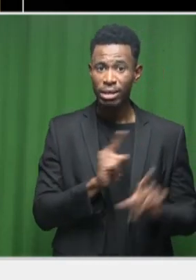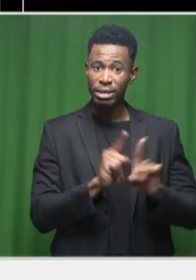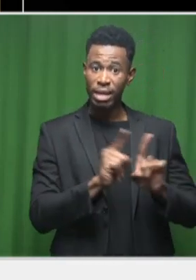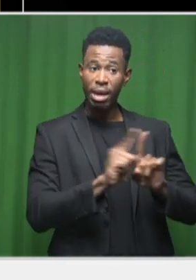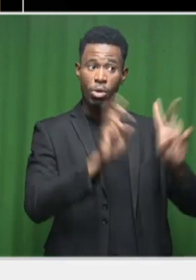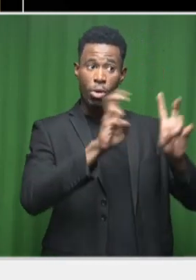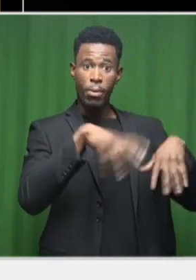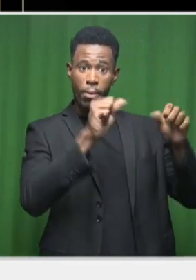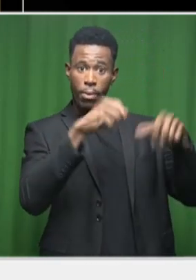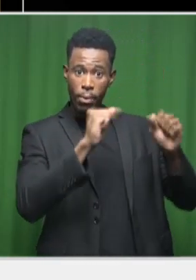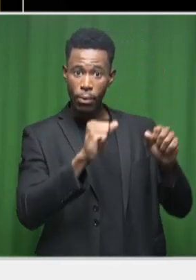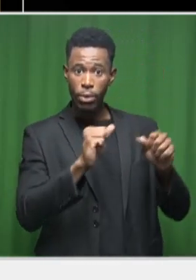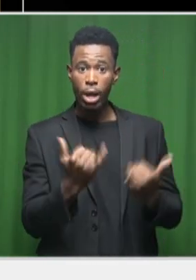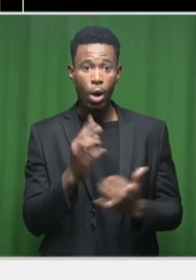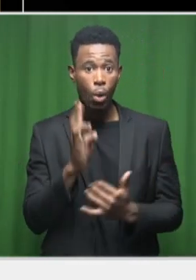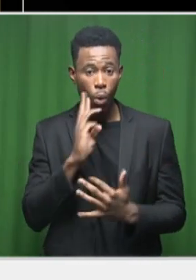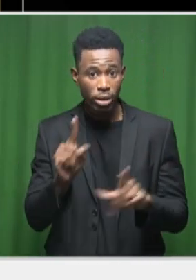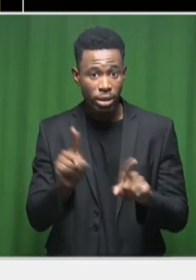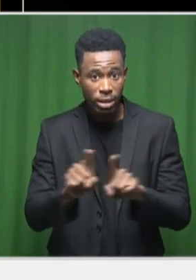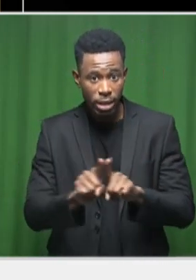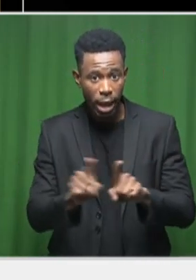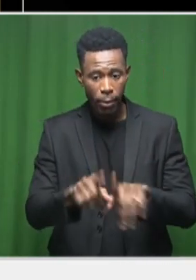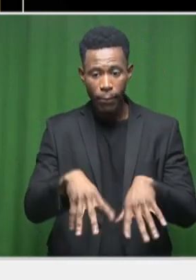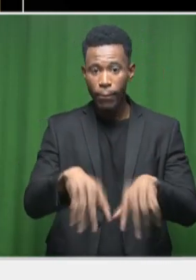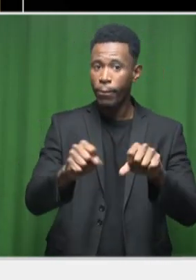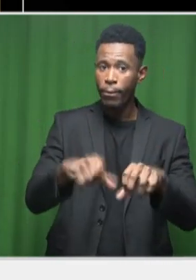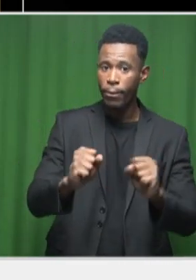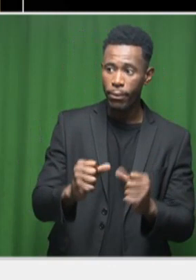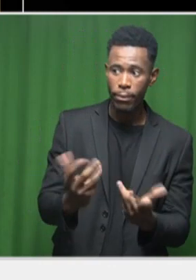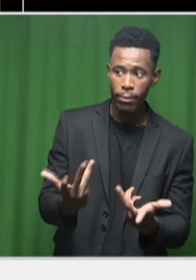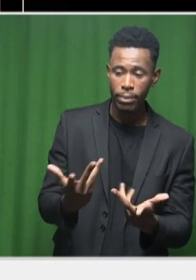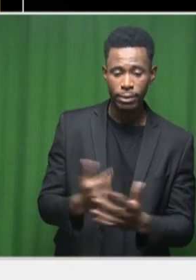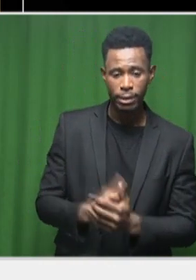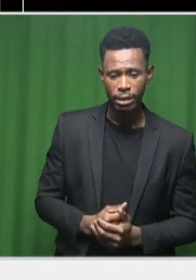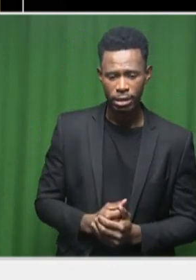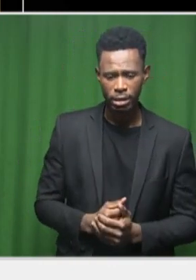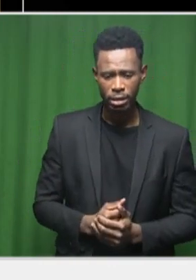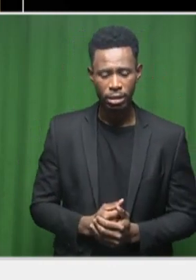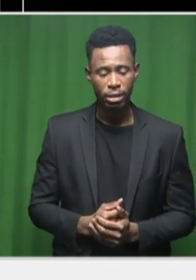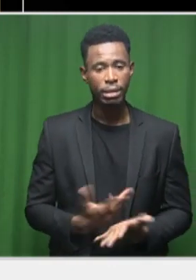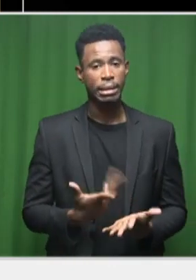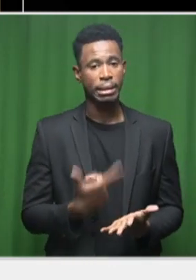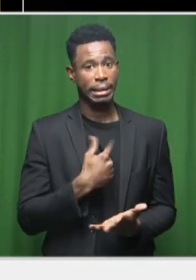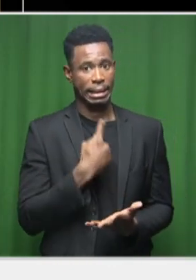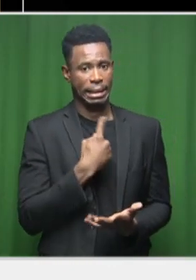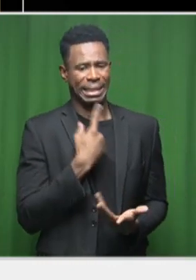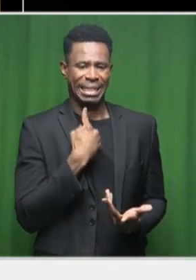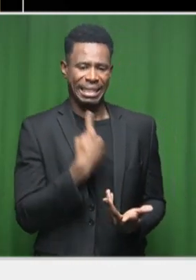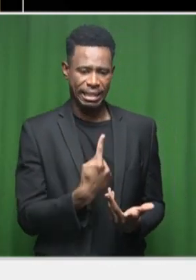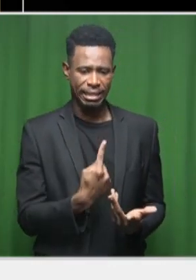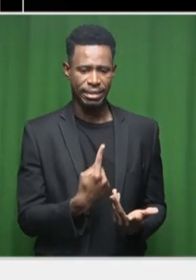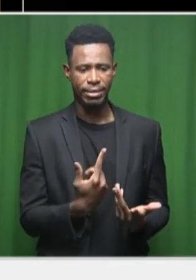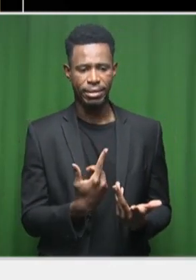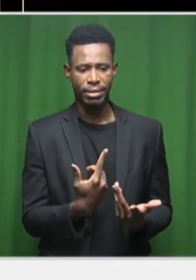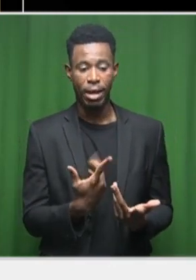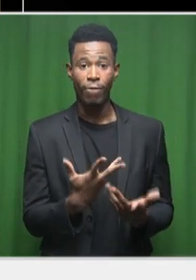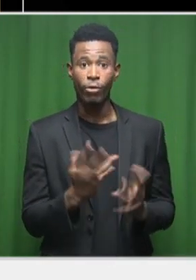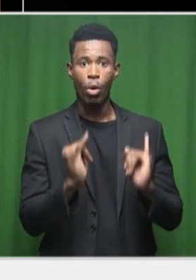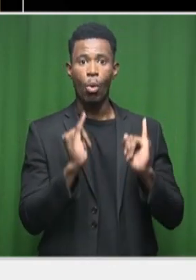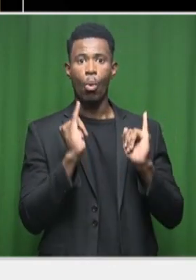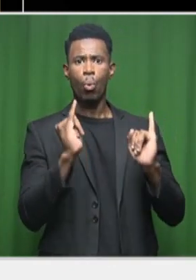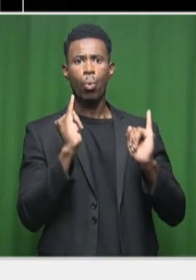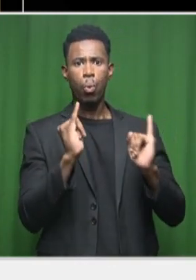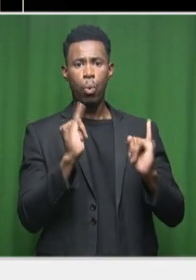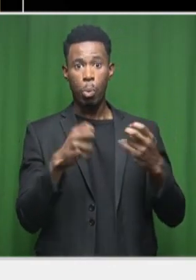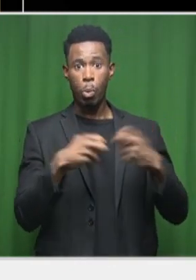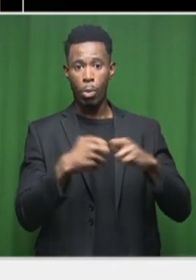crisis at the moment, would you say? I would say that it's not just one single crisis. It's